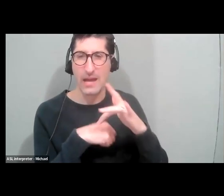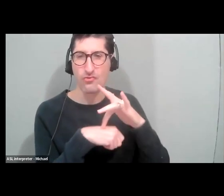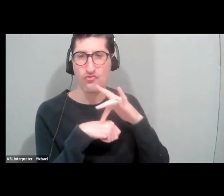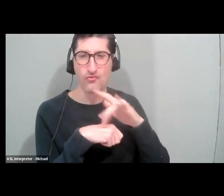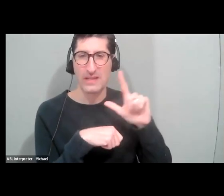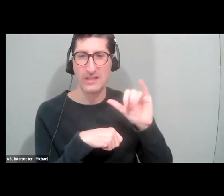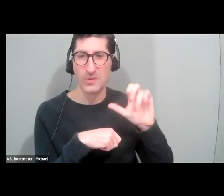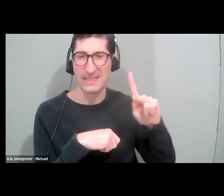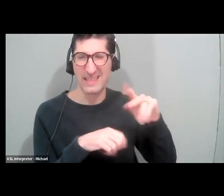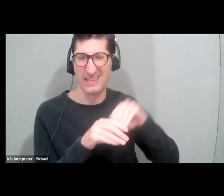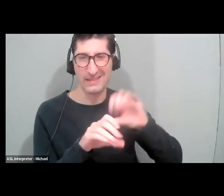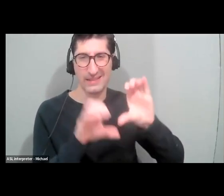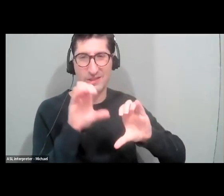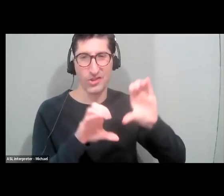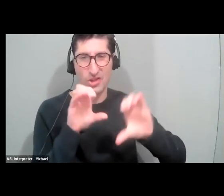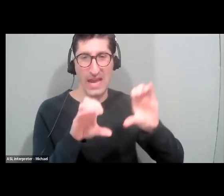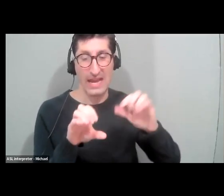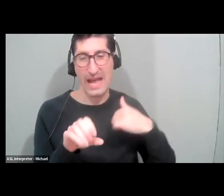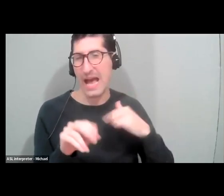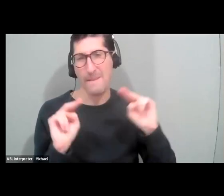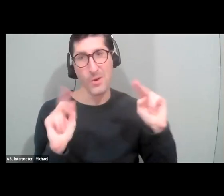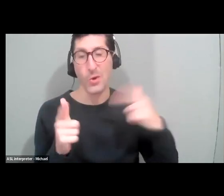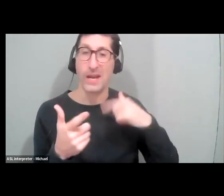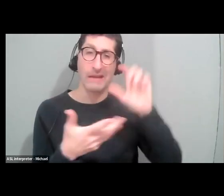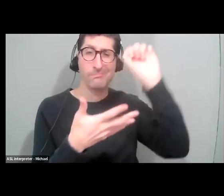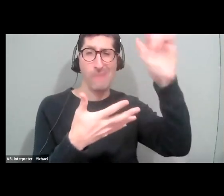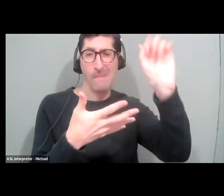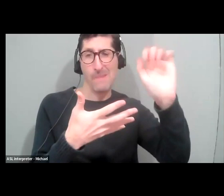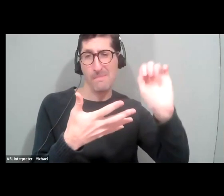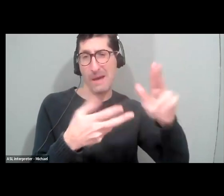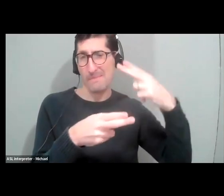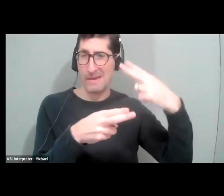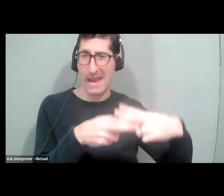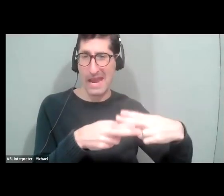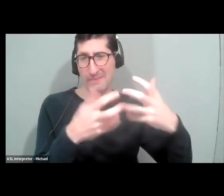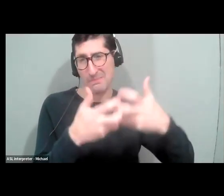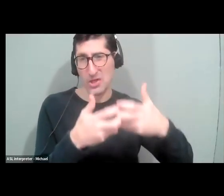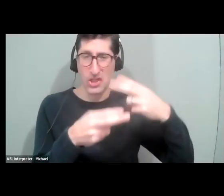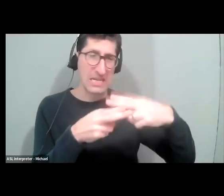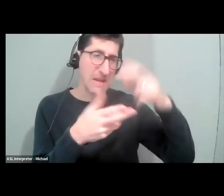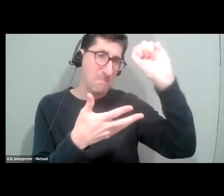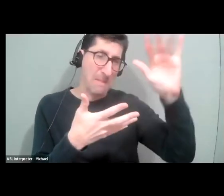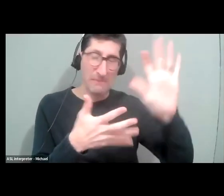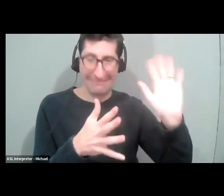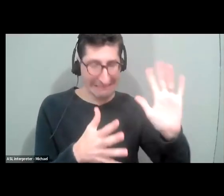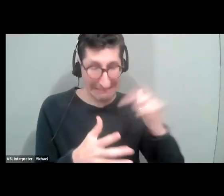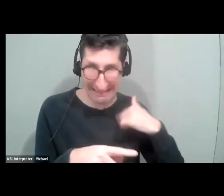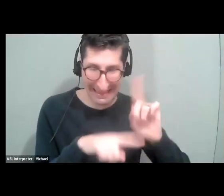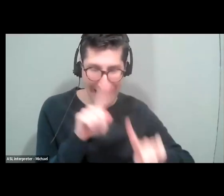the chat for that. I am not good at rattling off the names of the machines off the top of my head, but I'm happy to direct you.